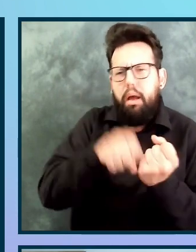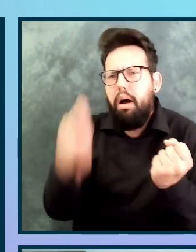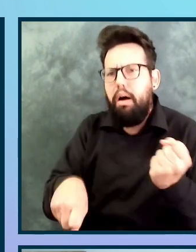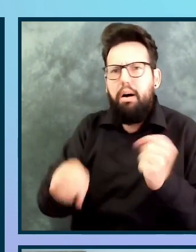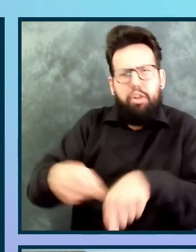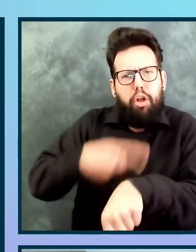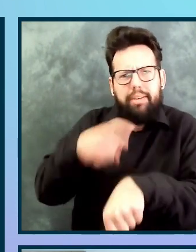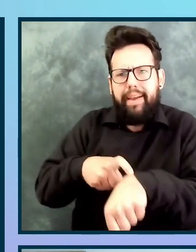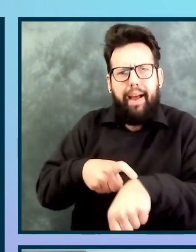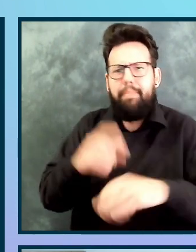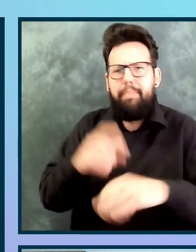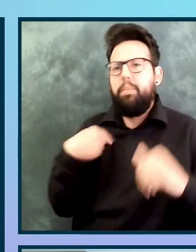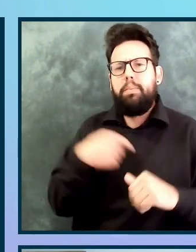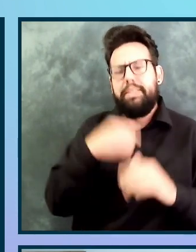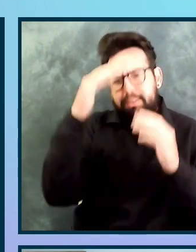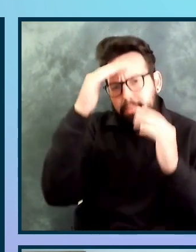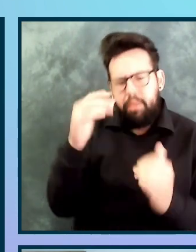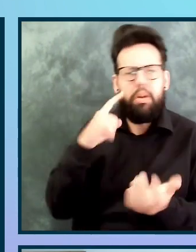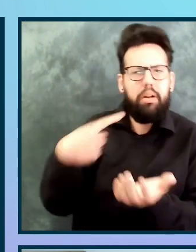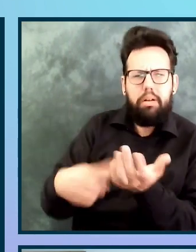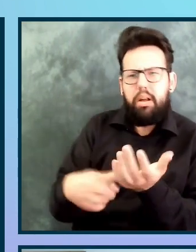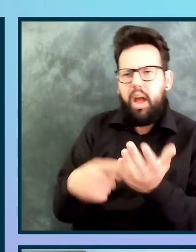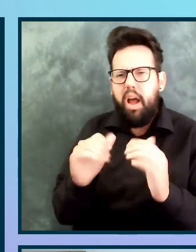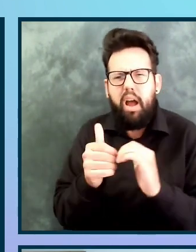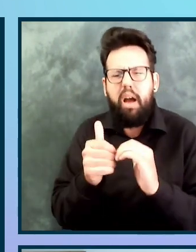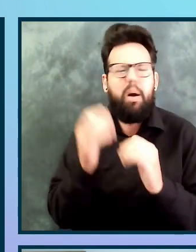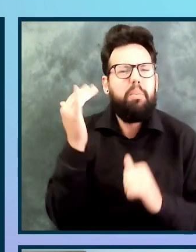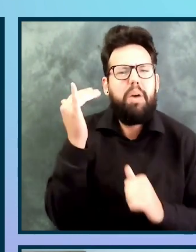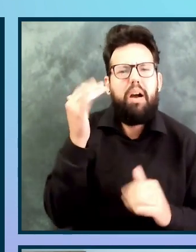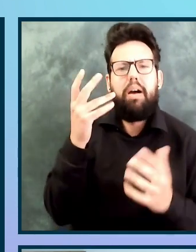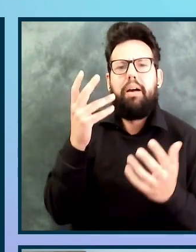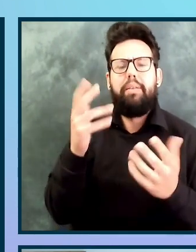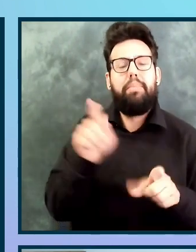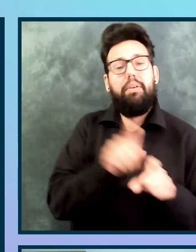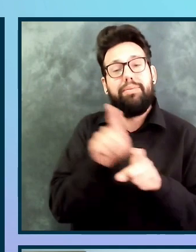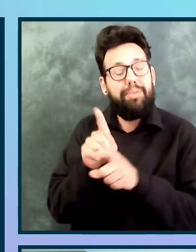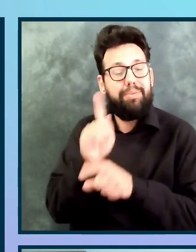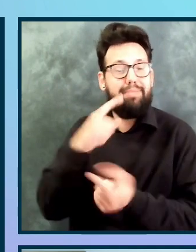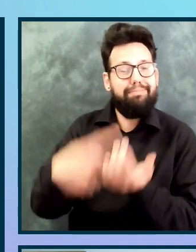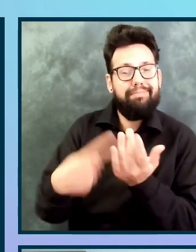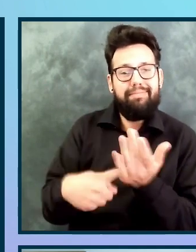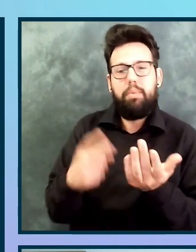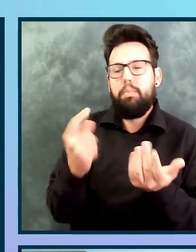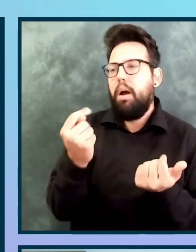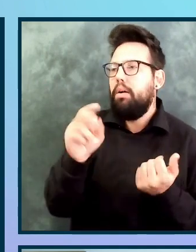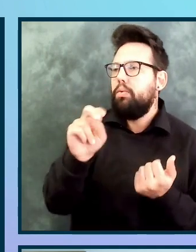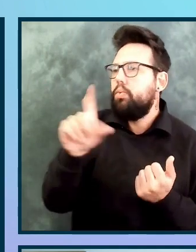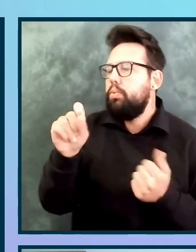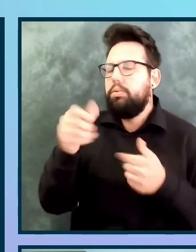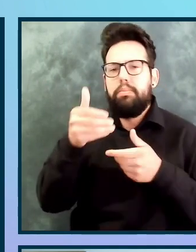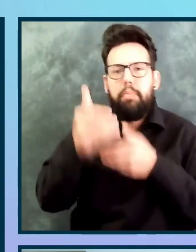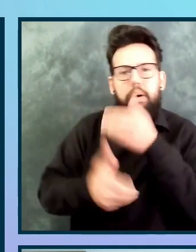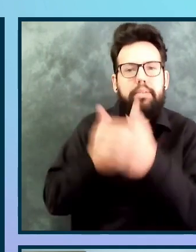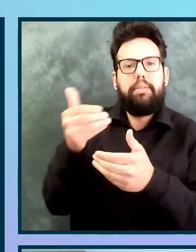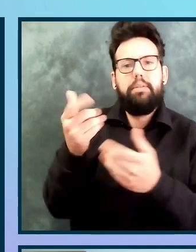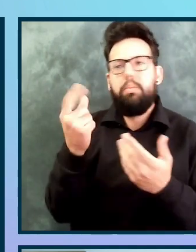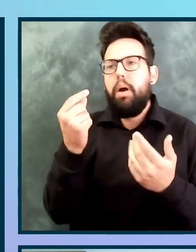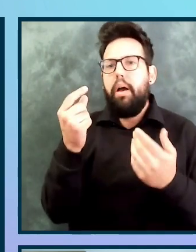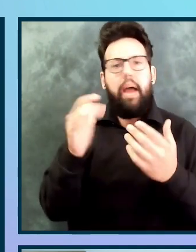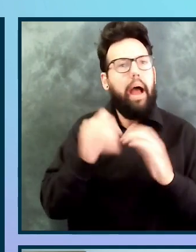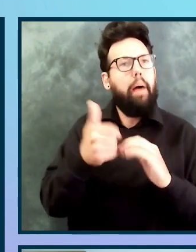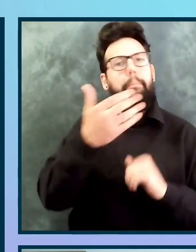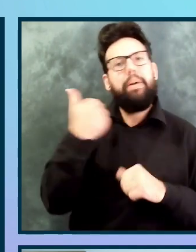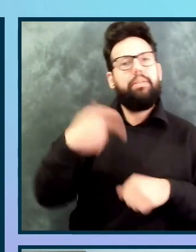The team's going to talk about tools and processes and training and other things that might improve our time to market in the next sprint, in the